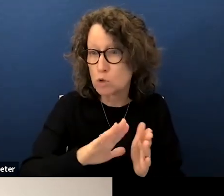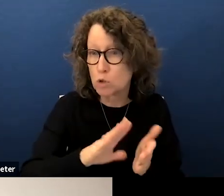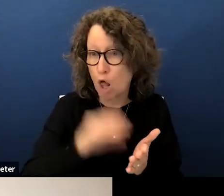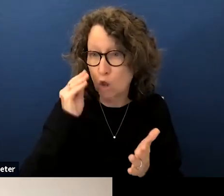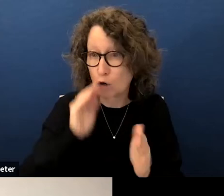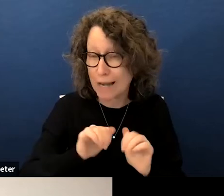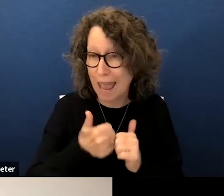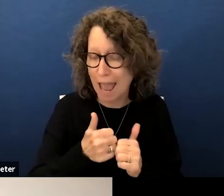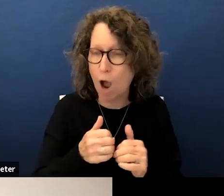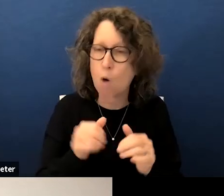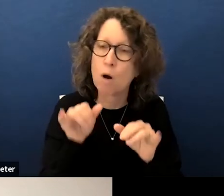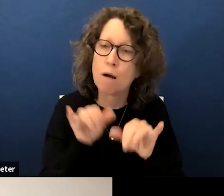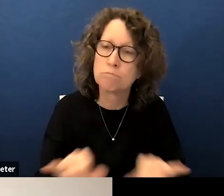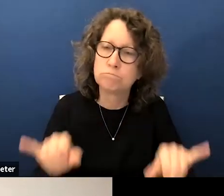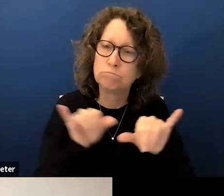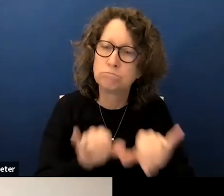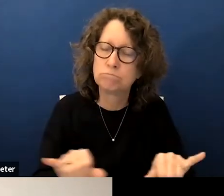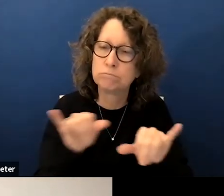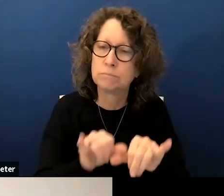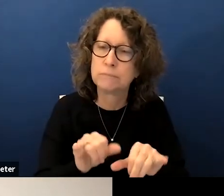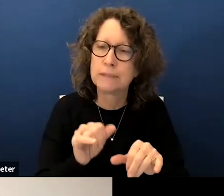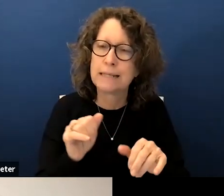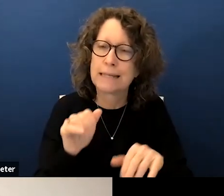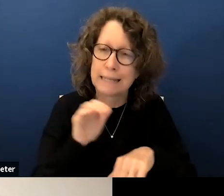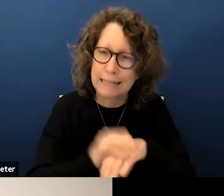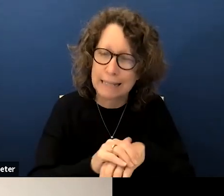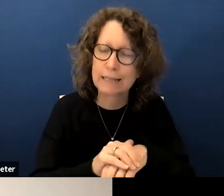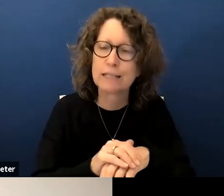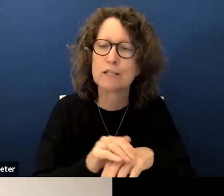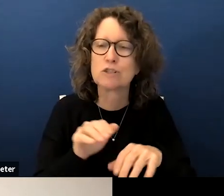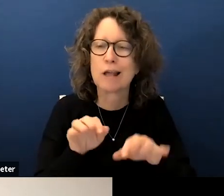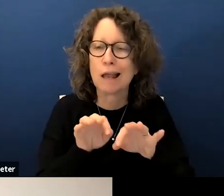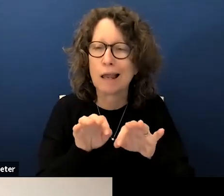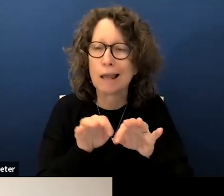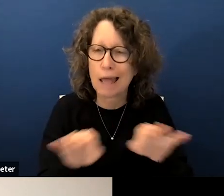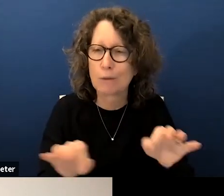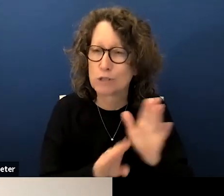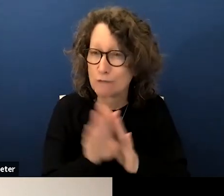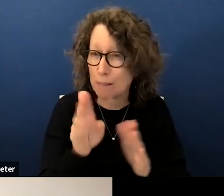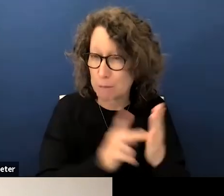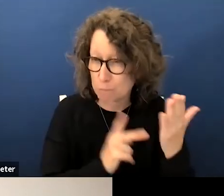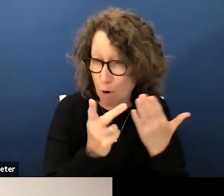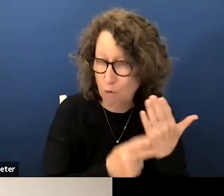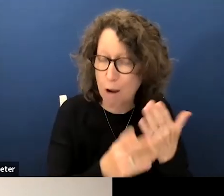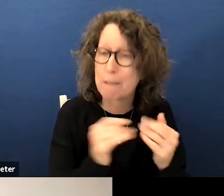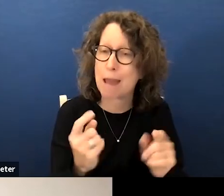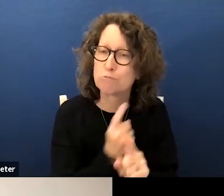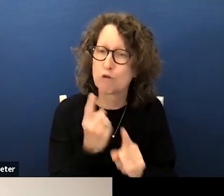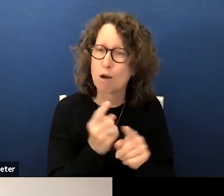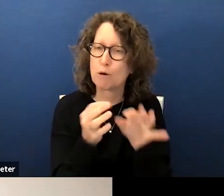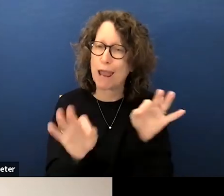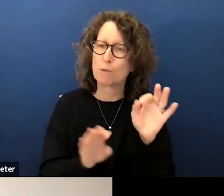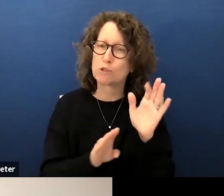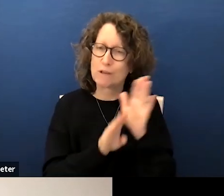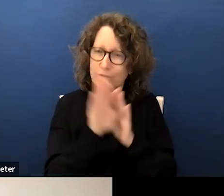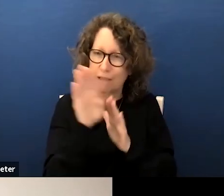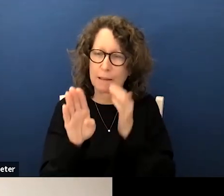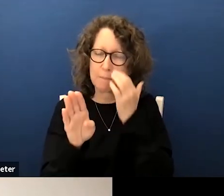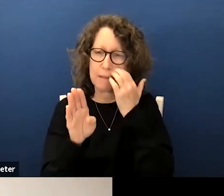consistent daily designated english language development program and proper language development